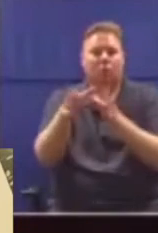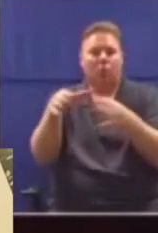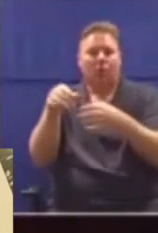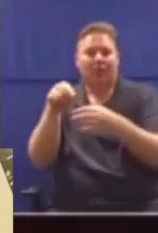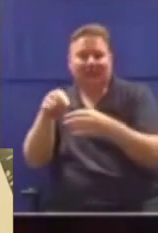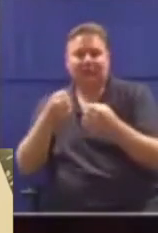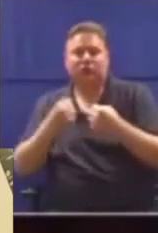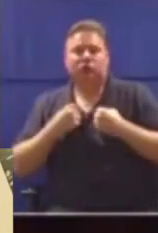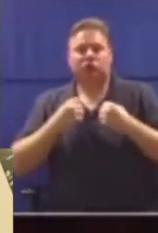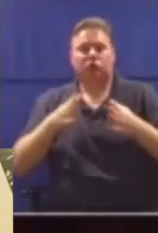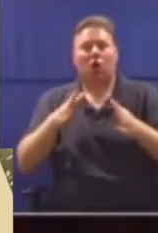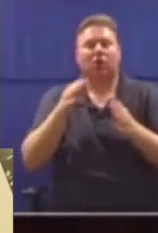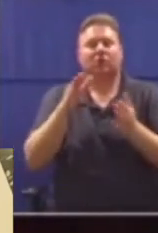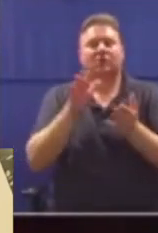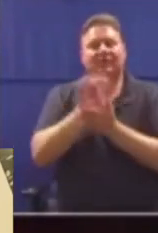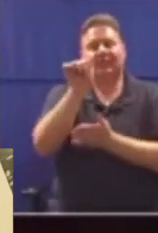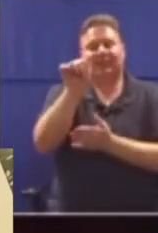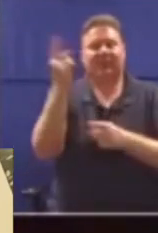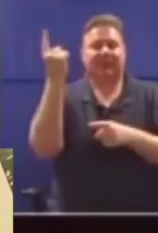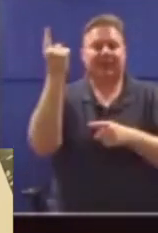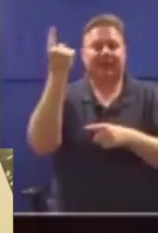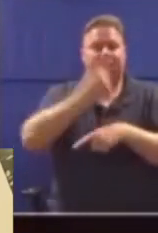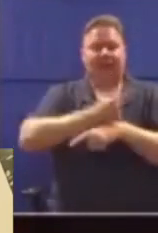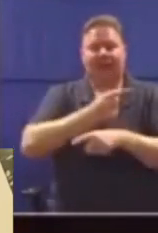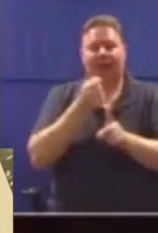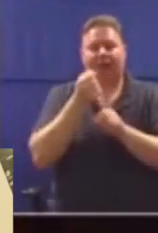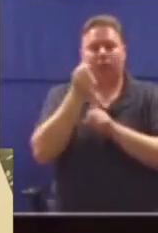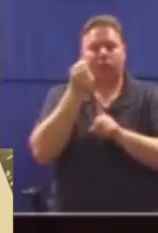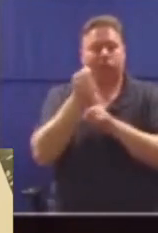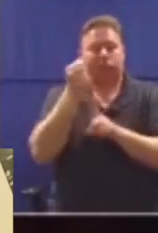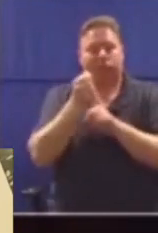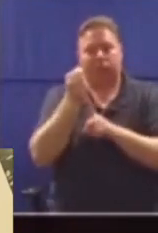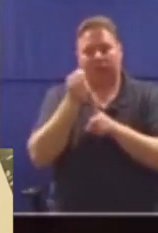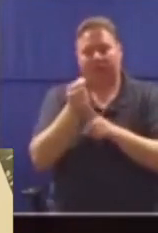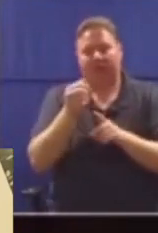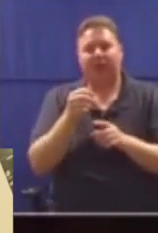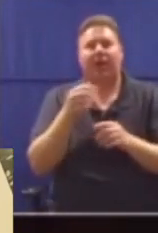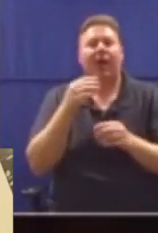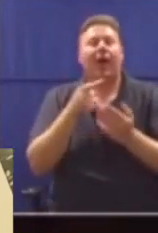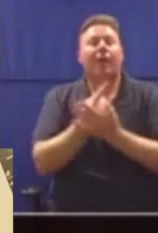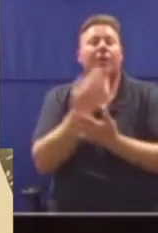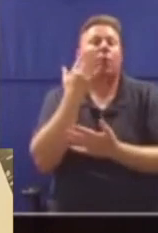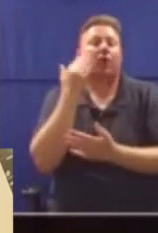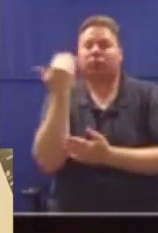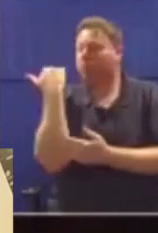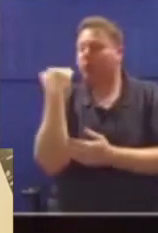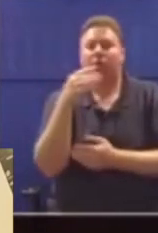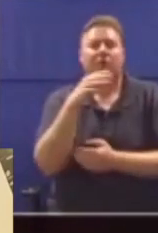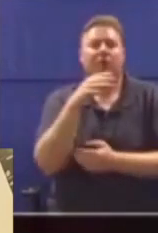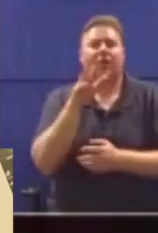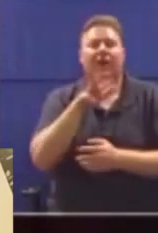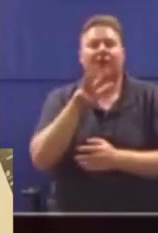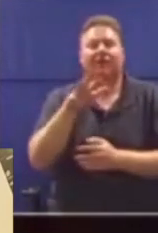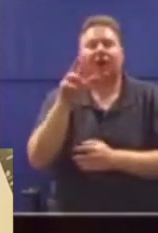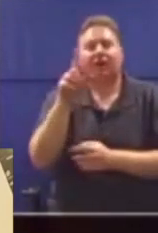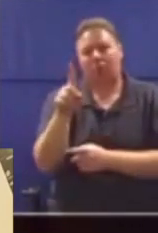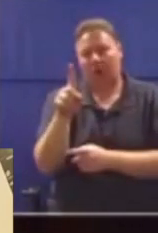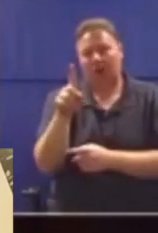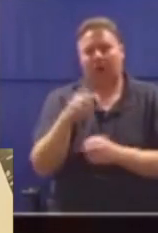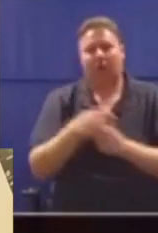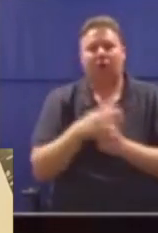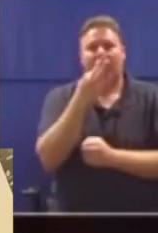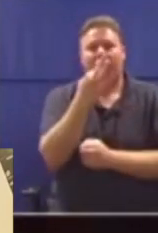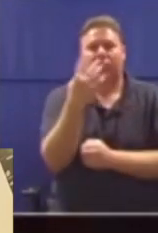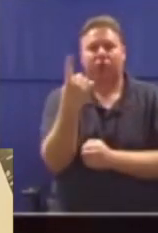Activism Against Gender-Based Violence campaign in 1991, it did not imagine that 31 years later,